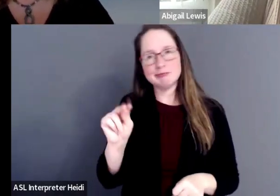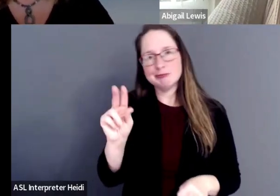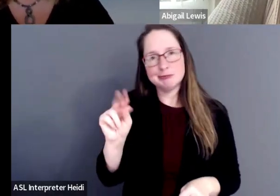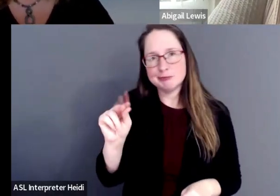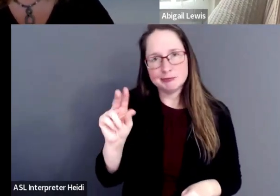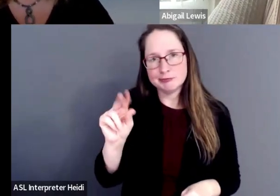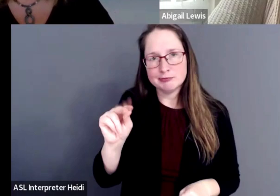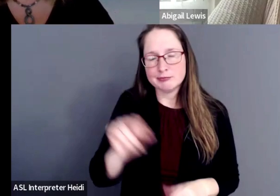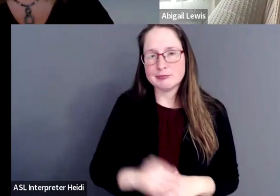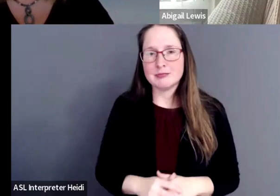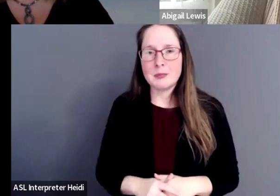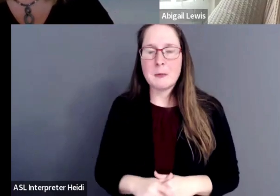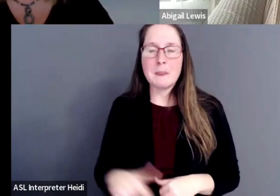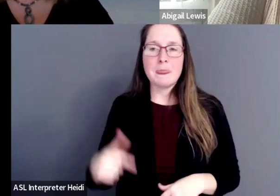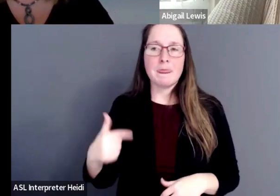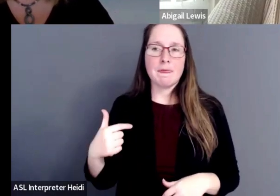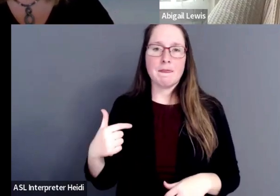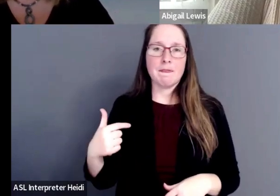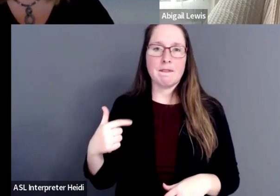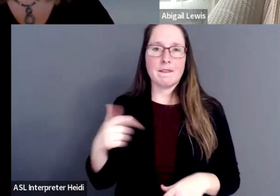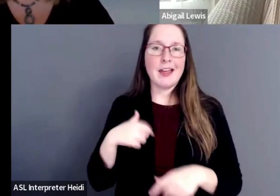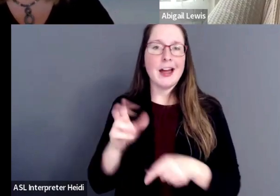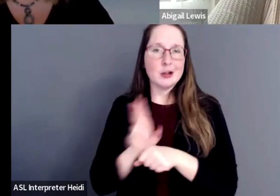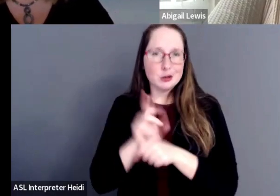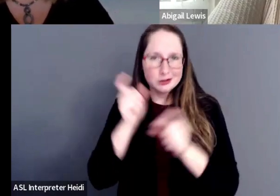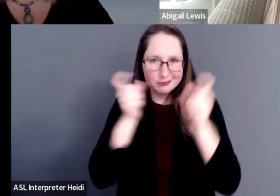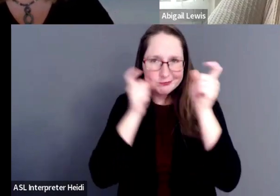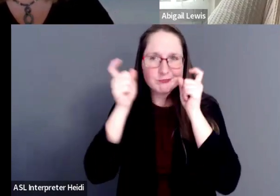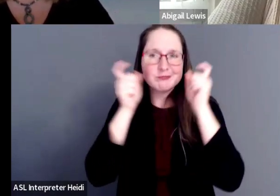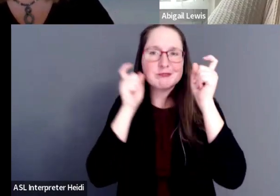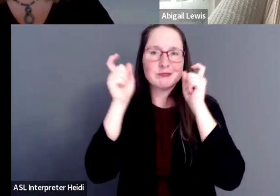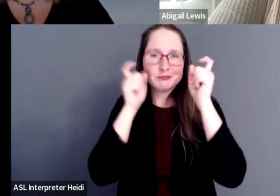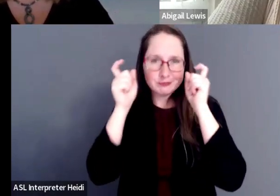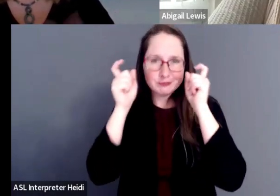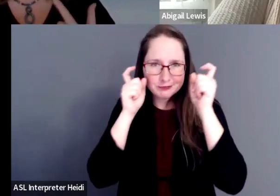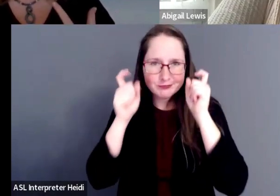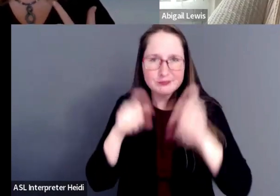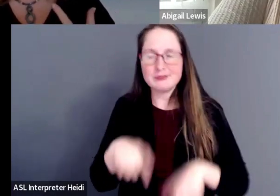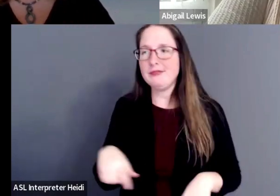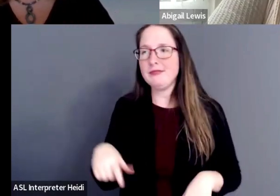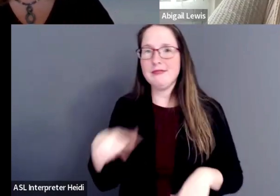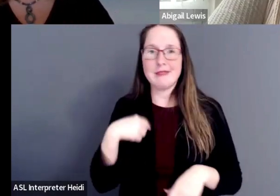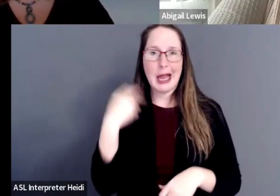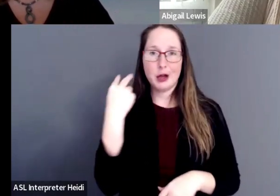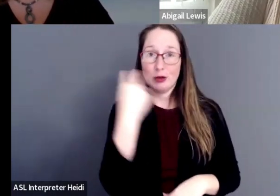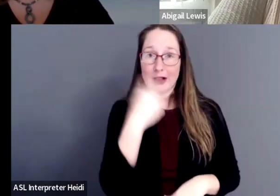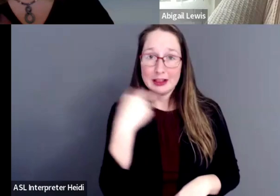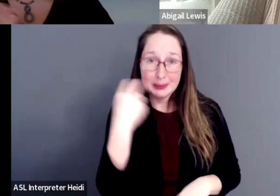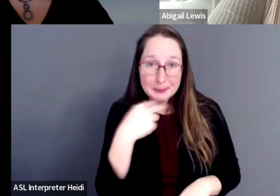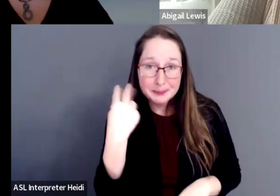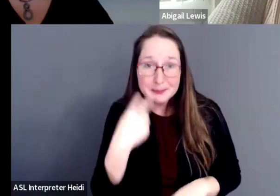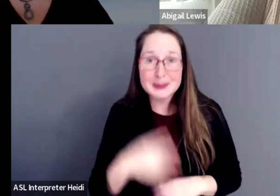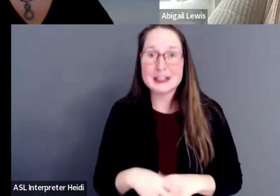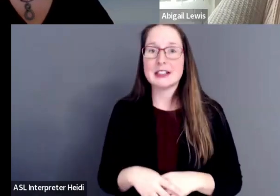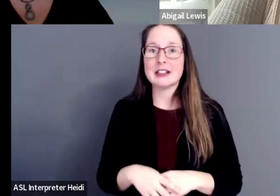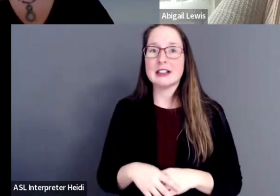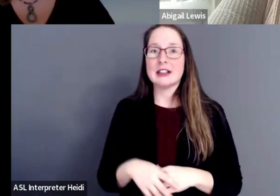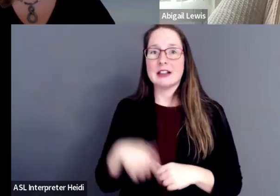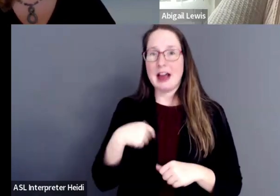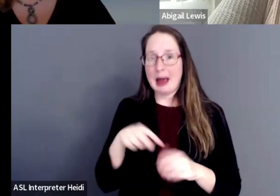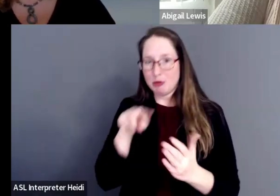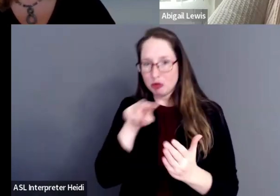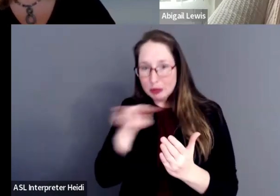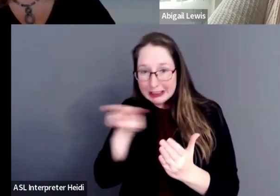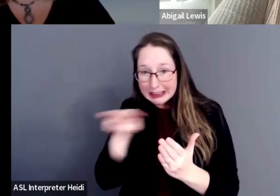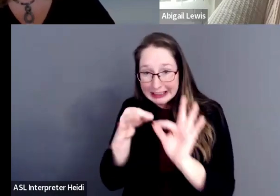I utilize facial expressions. I read lips. I'm looking at captioning